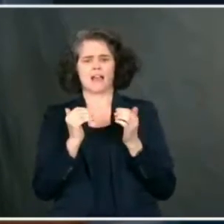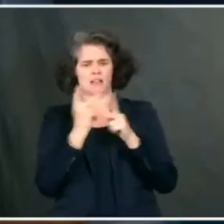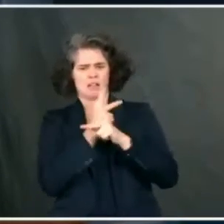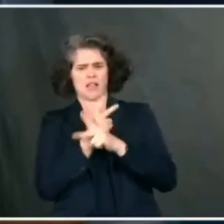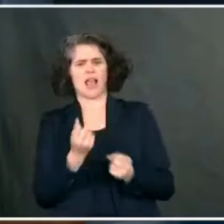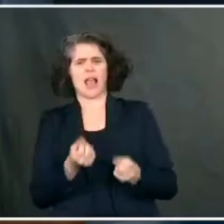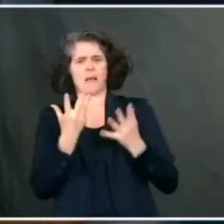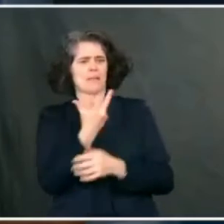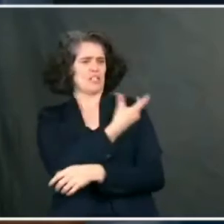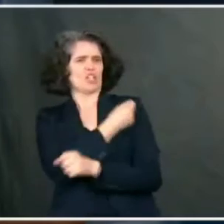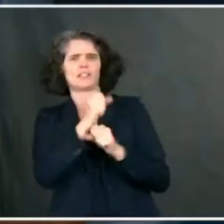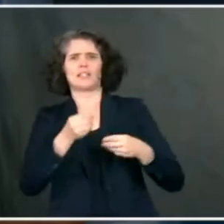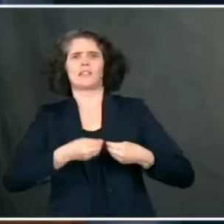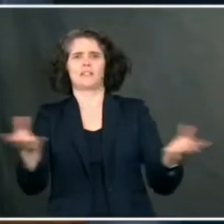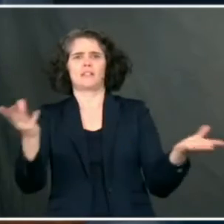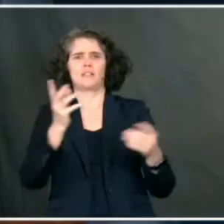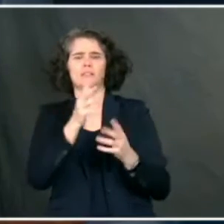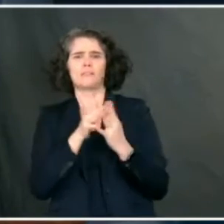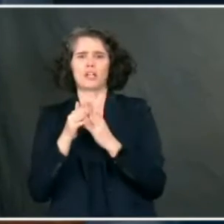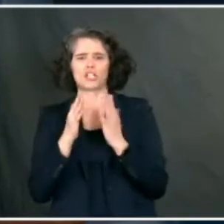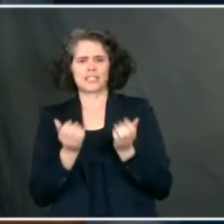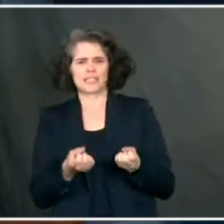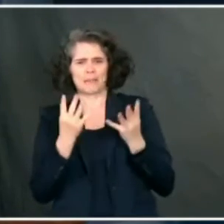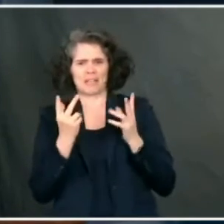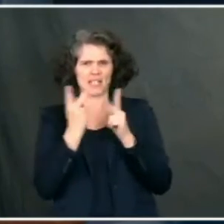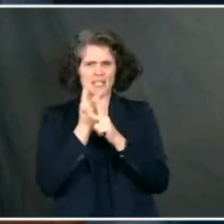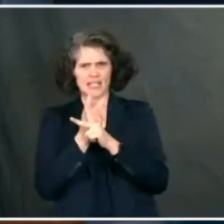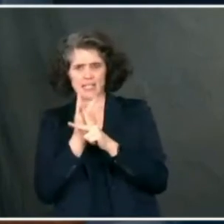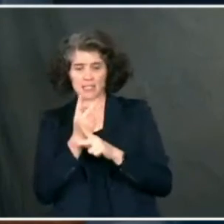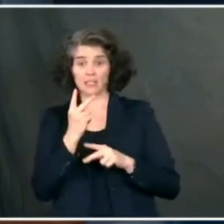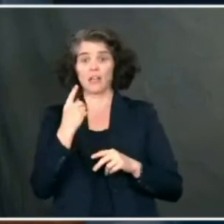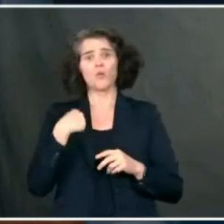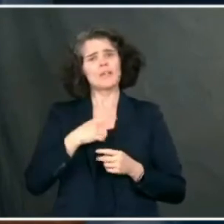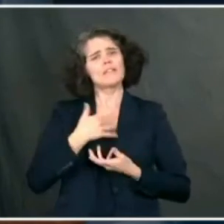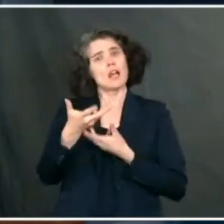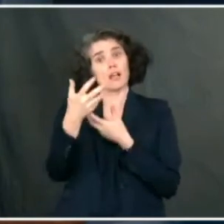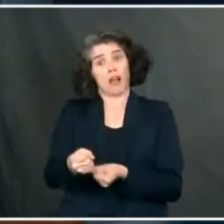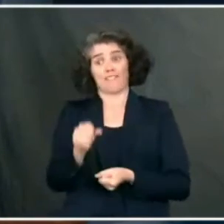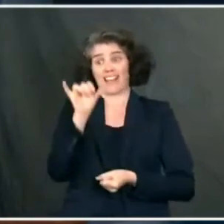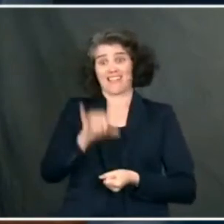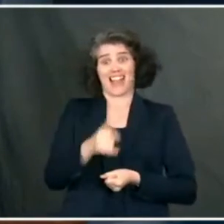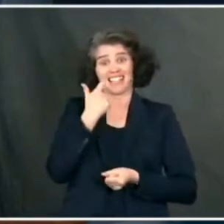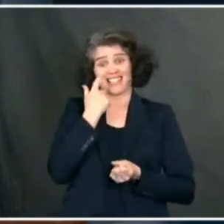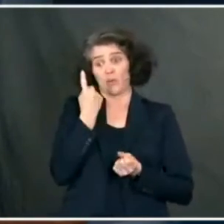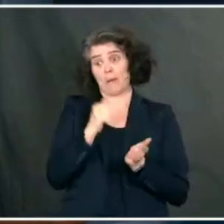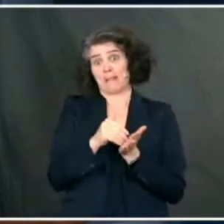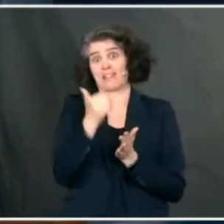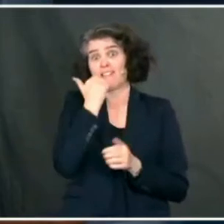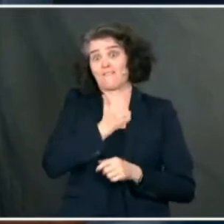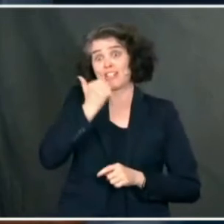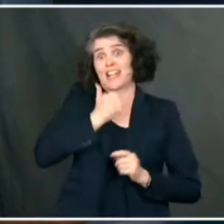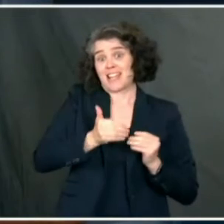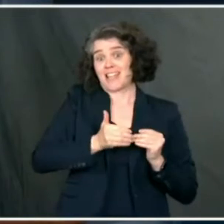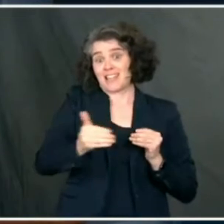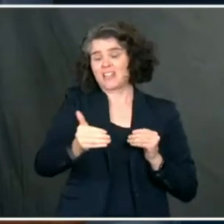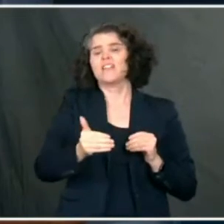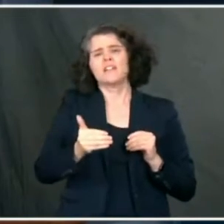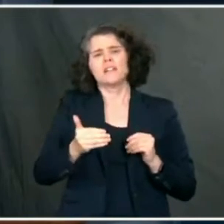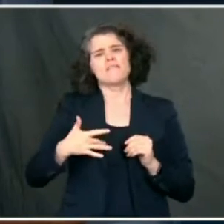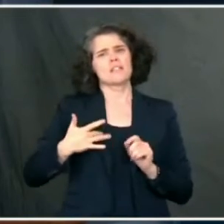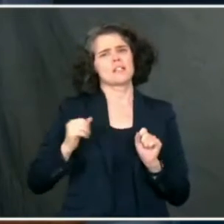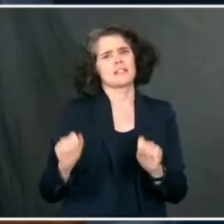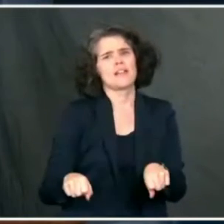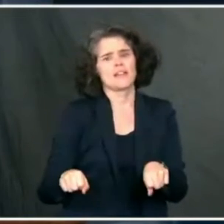into the arms of Americans. We feel confident we can achieve this goal. Obviously, there are other vaccines that are being